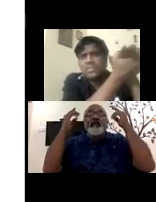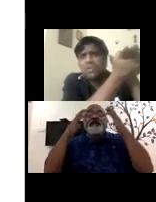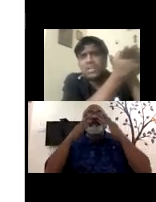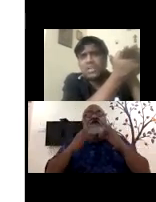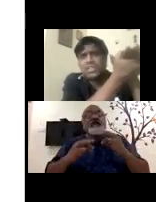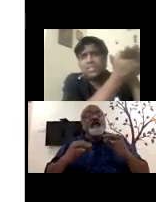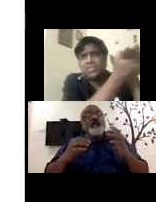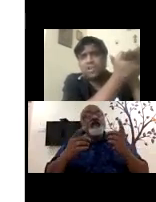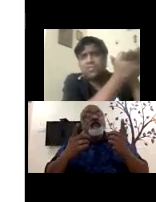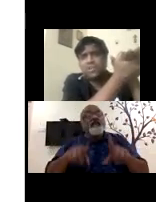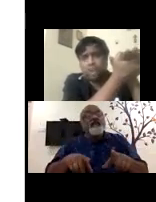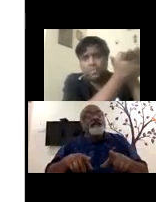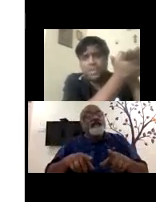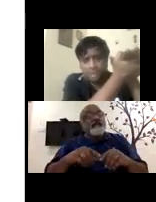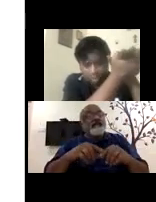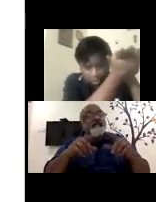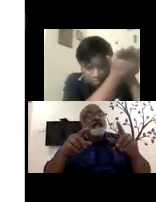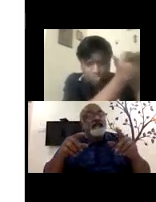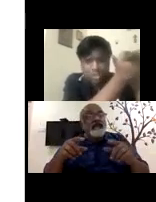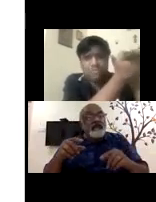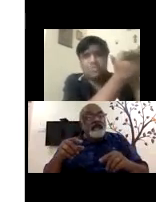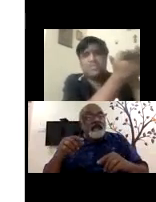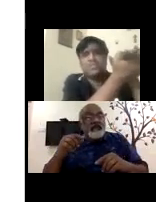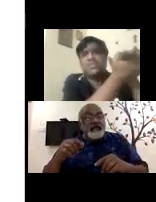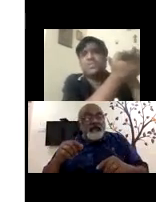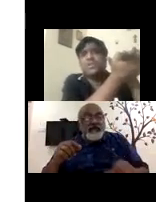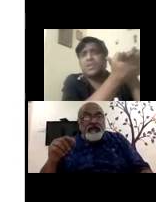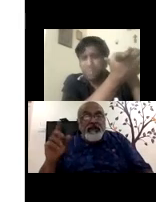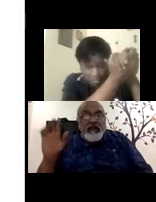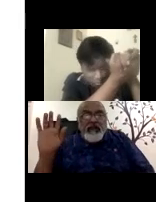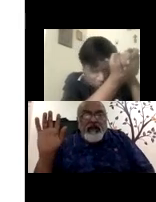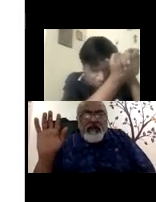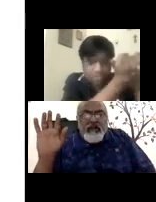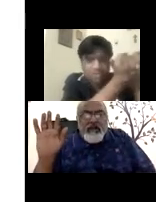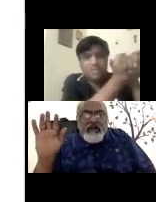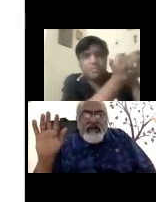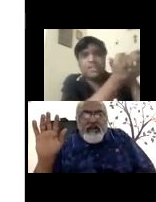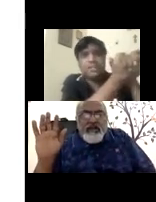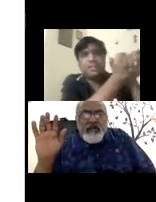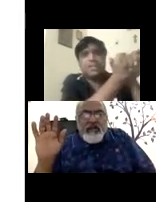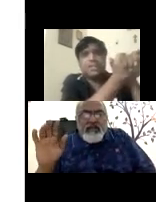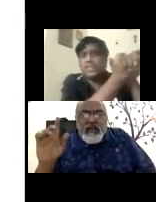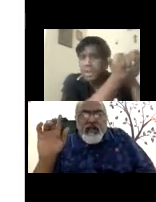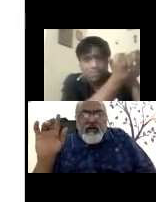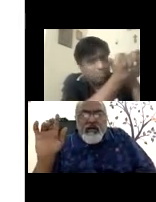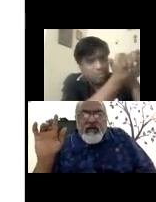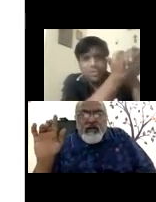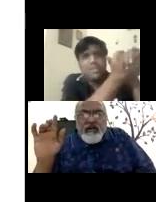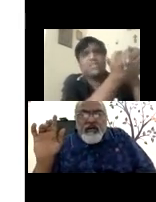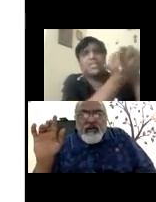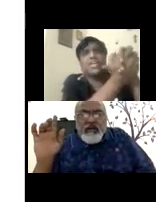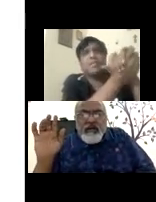happens in the context of a job seeker. I'm talking job seeker with the person, a person who is a person with disability. There is, um,